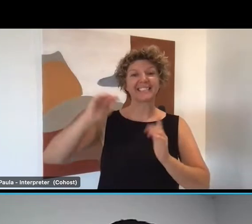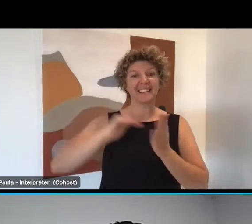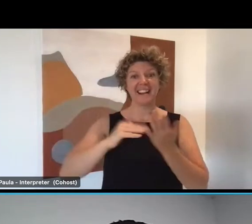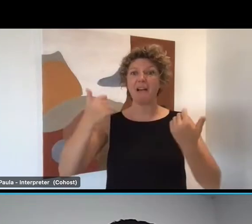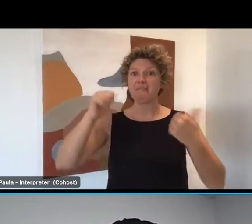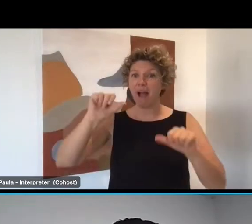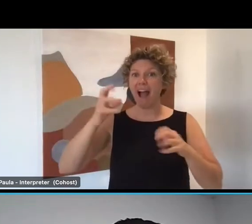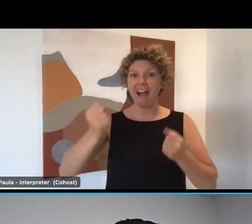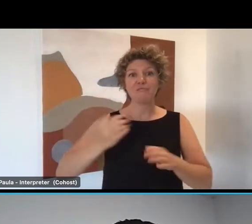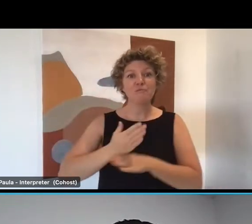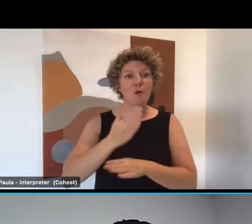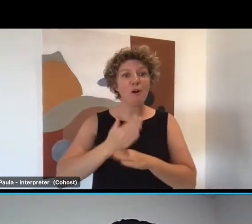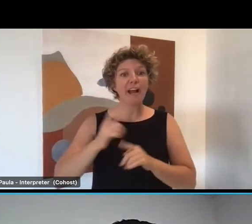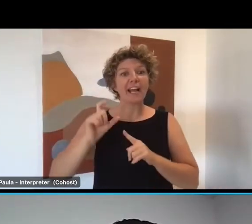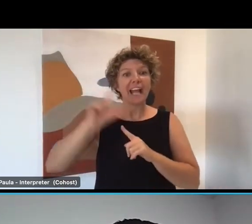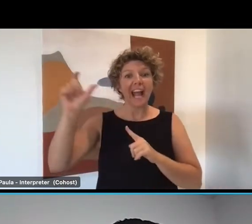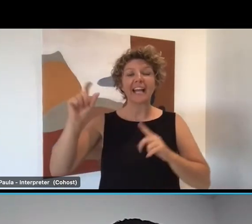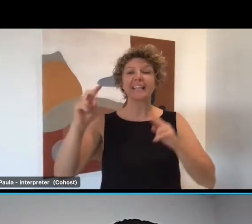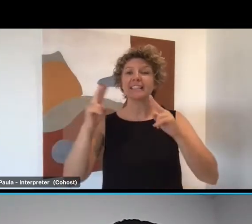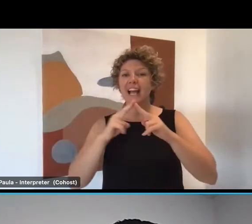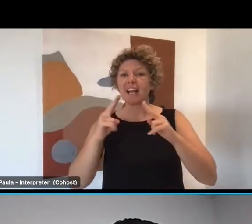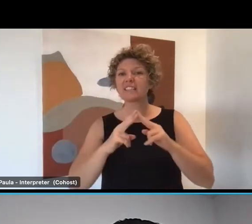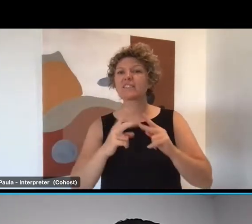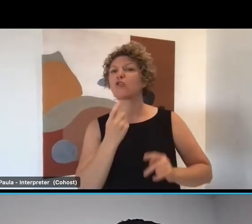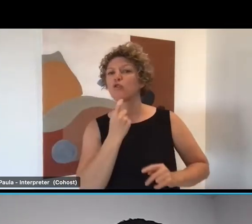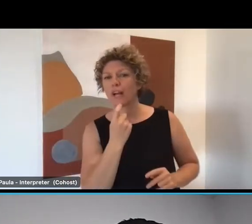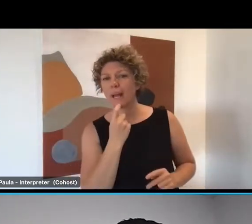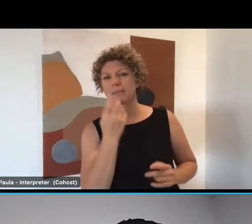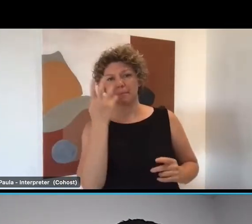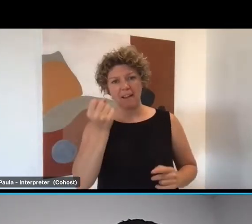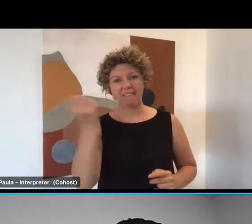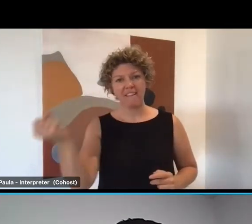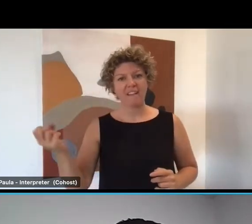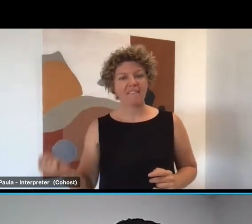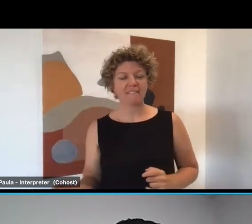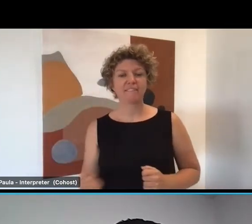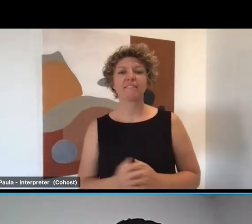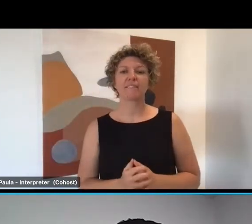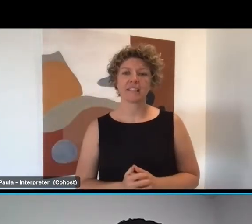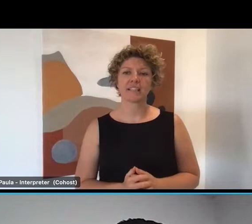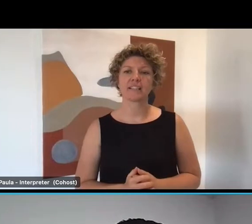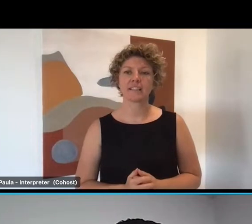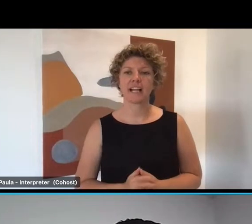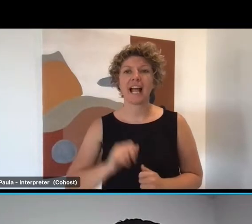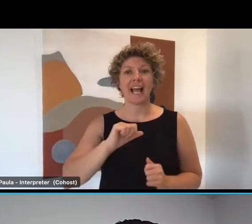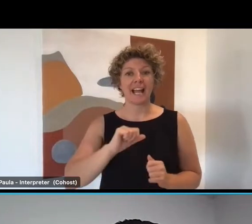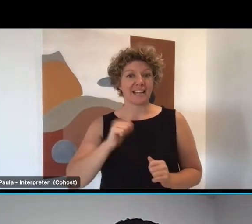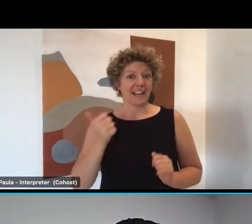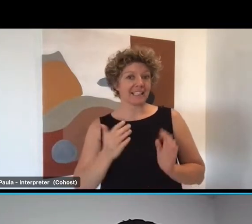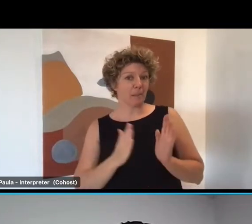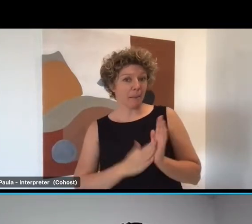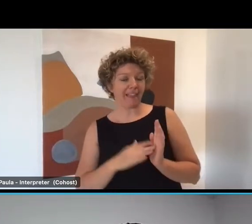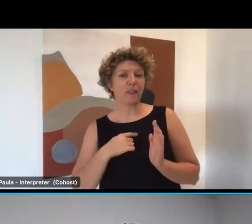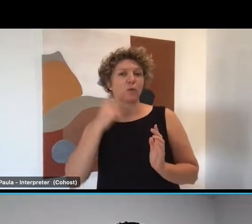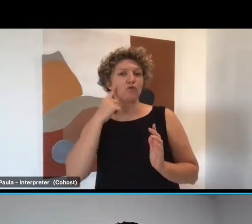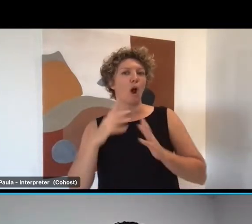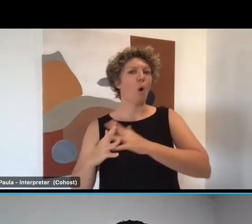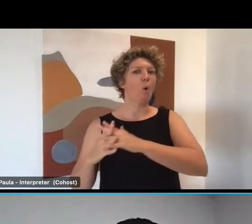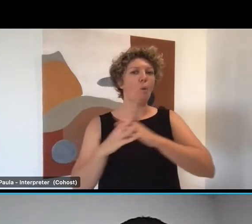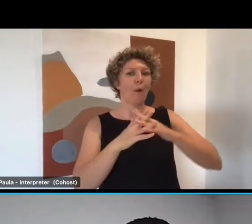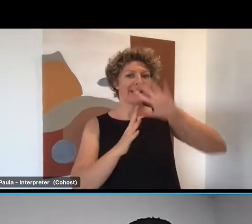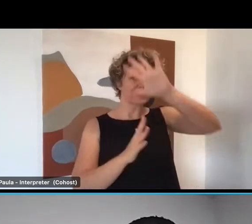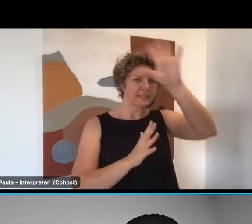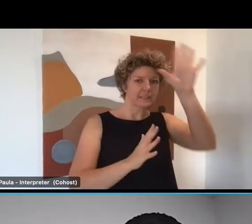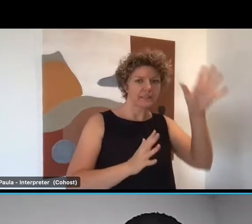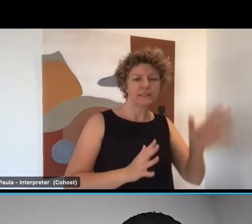in Cairns, Townsville and Rockhampton starting next month, and we're looking for candidates out west and we're working with the Western